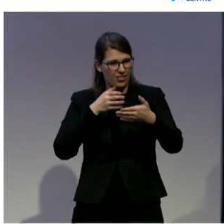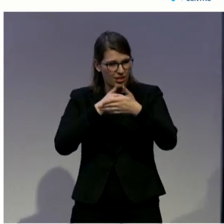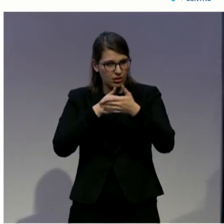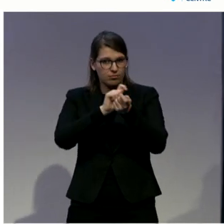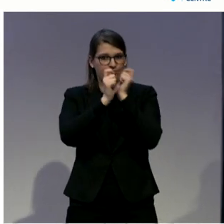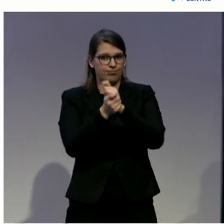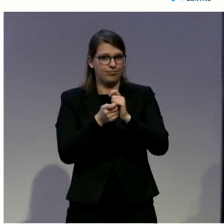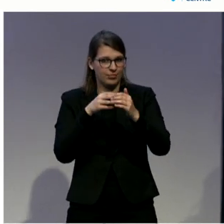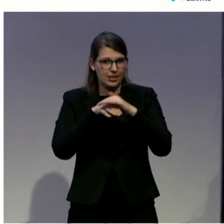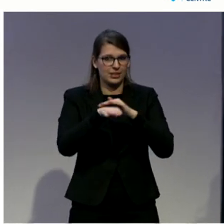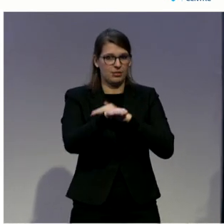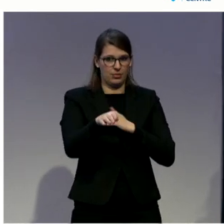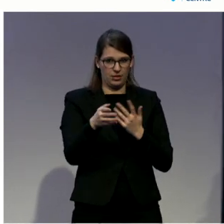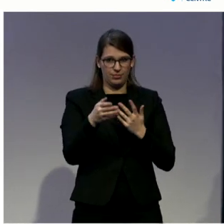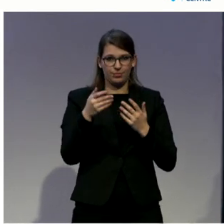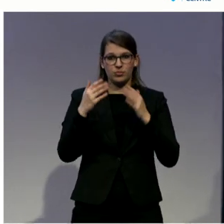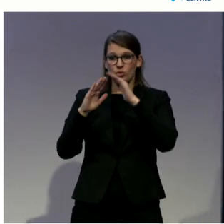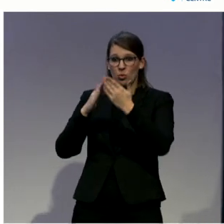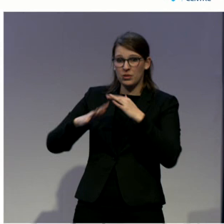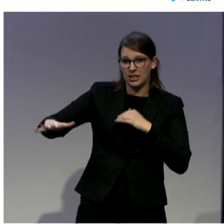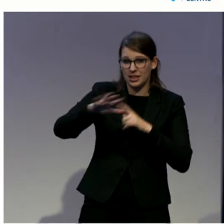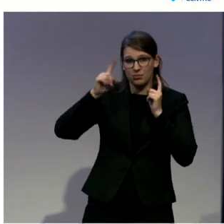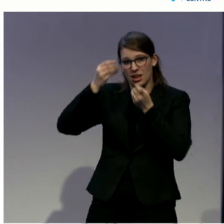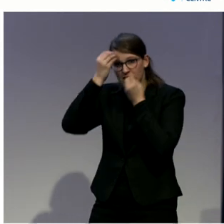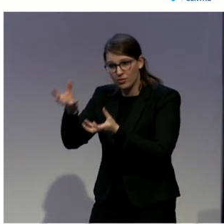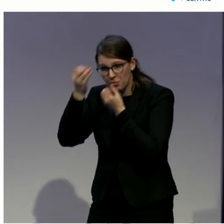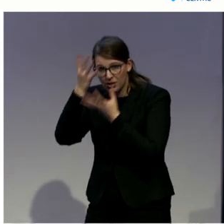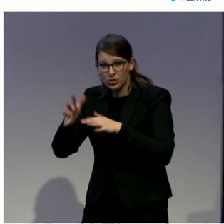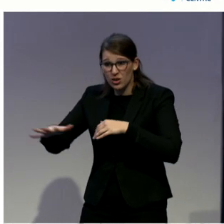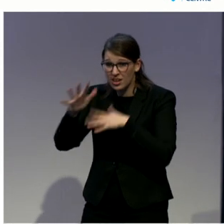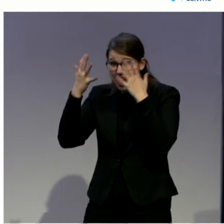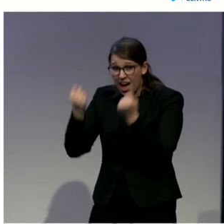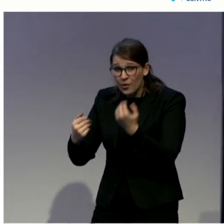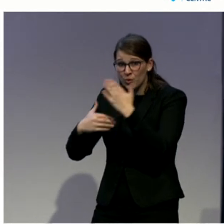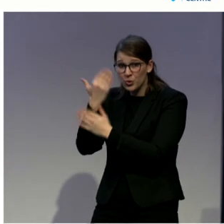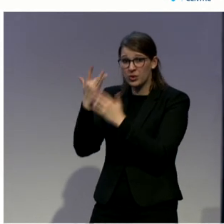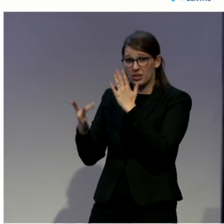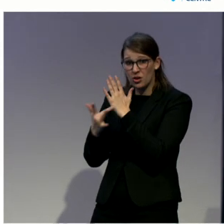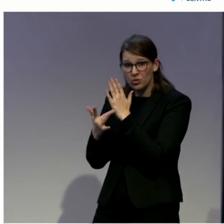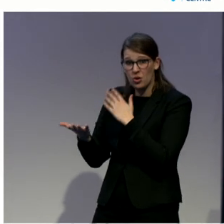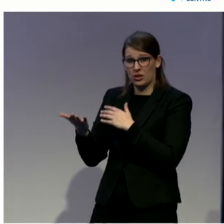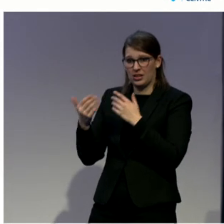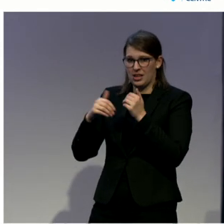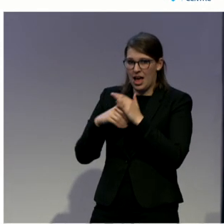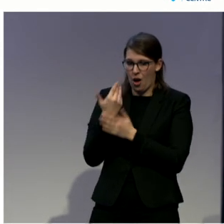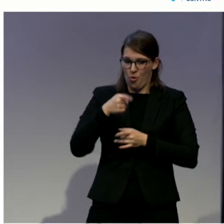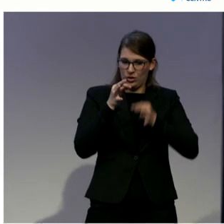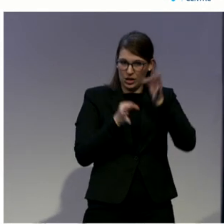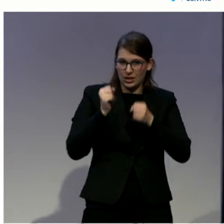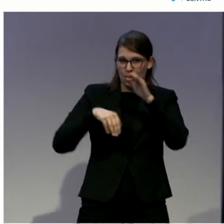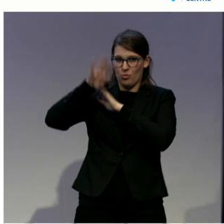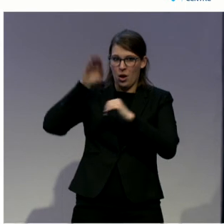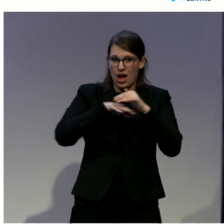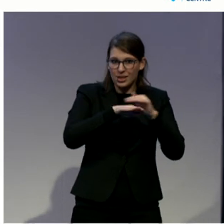technologies provide. And we've heard lots this week about how technology is assisting people with